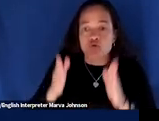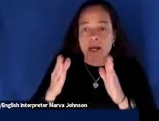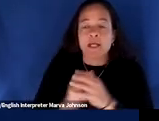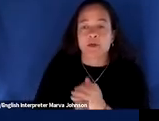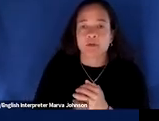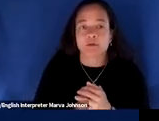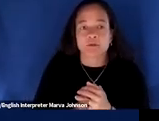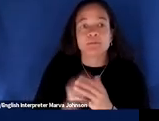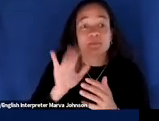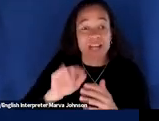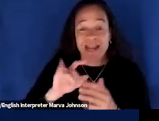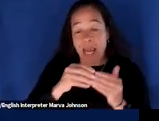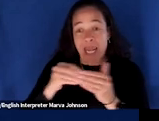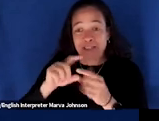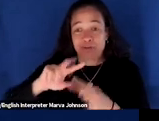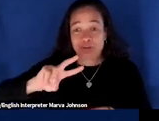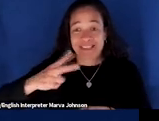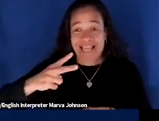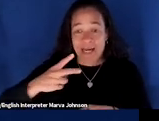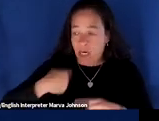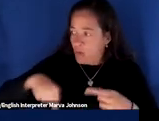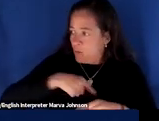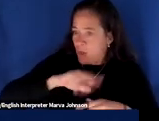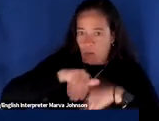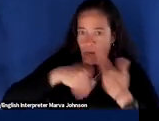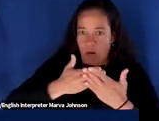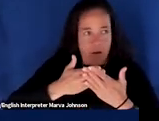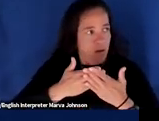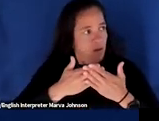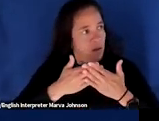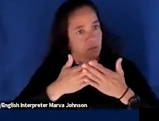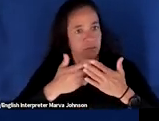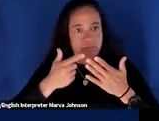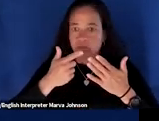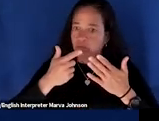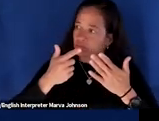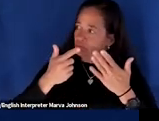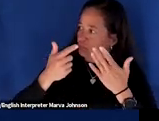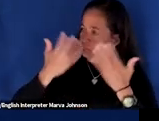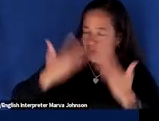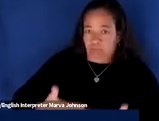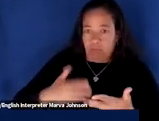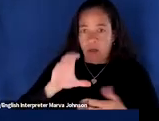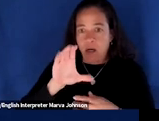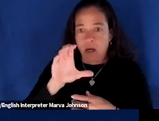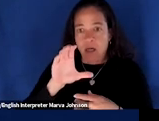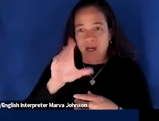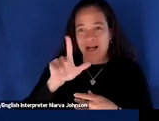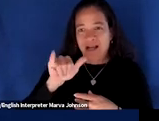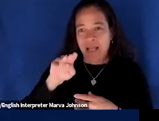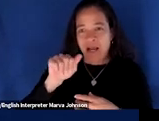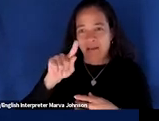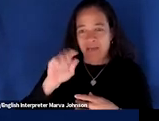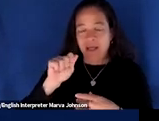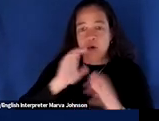second proposition which is that if since we're all climate communicators we all all of us but really everyone else too needs to